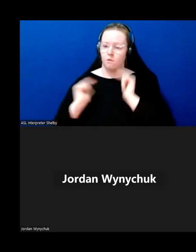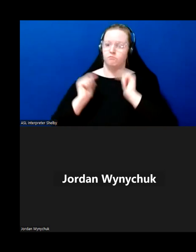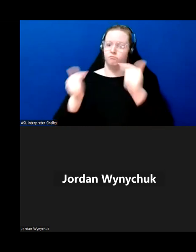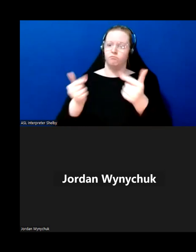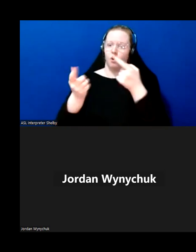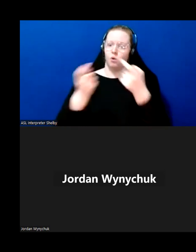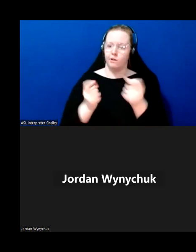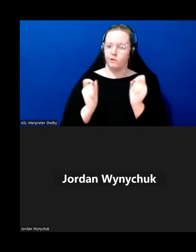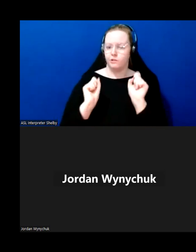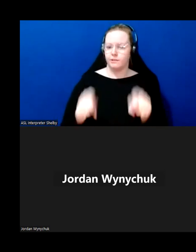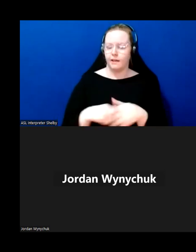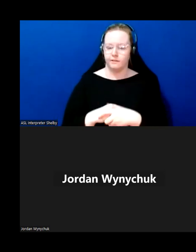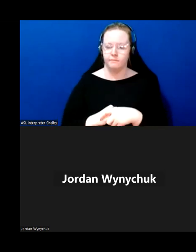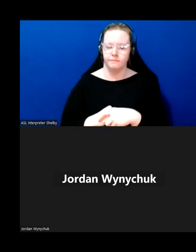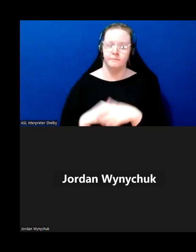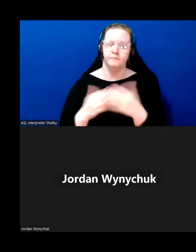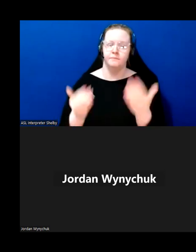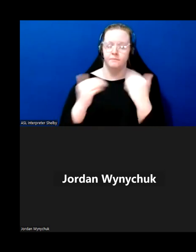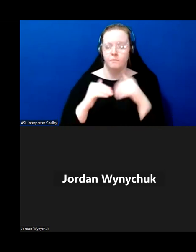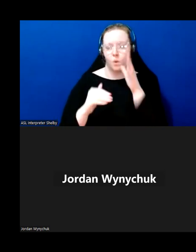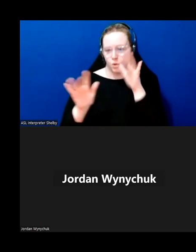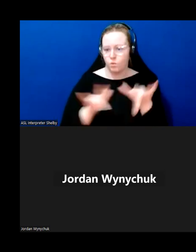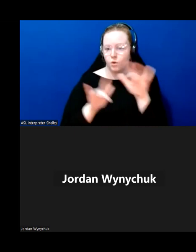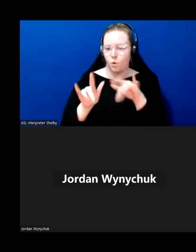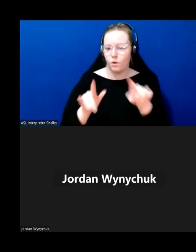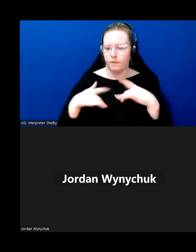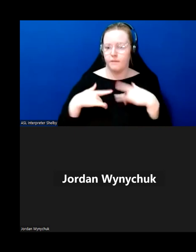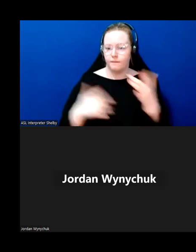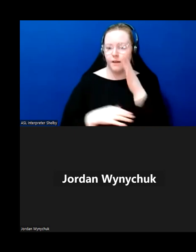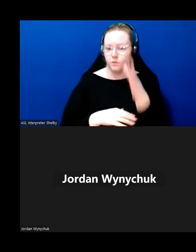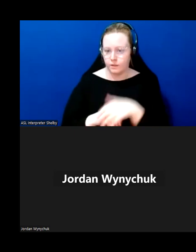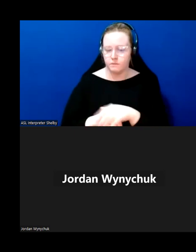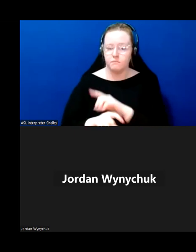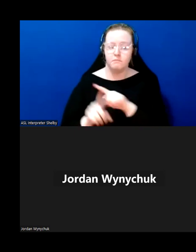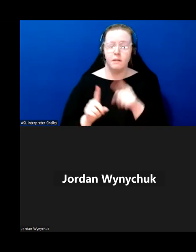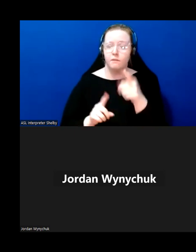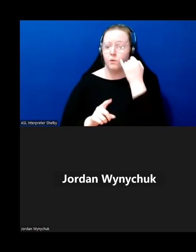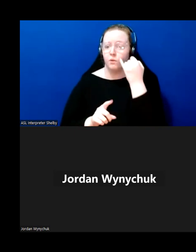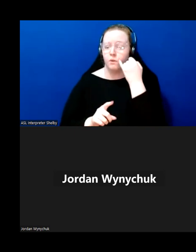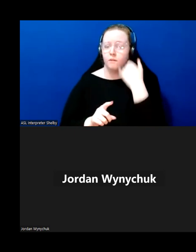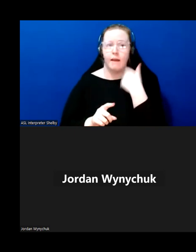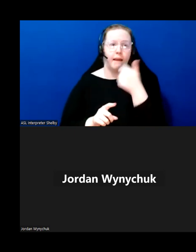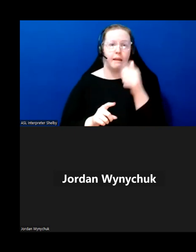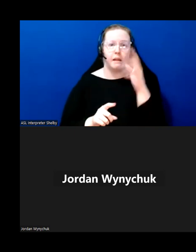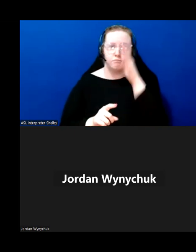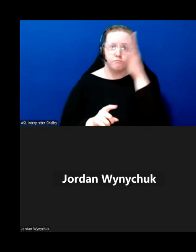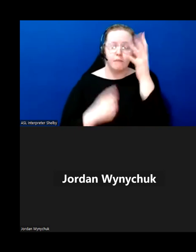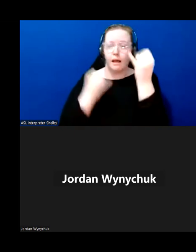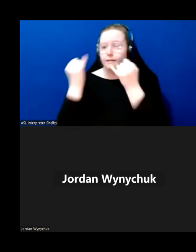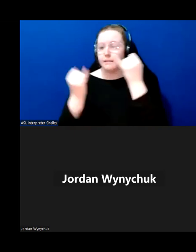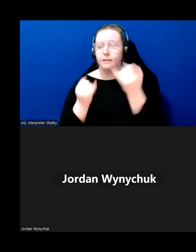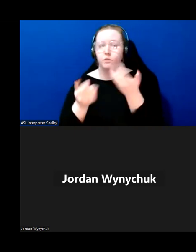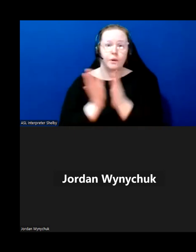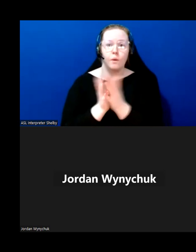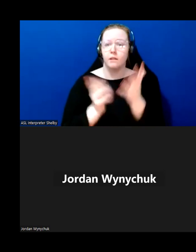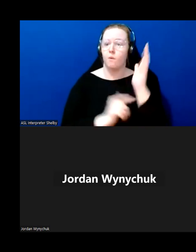and answers directly the session is being recorded and if you do have any requests for presentations please by